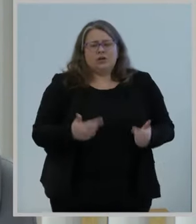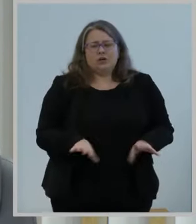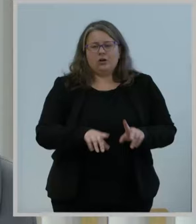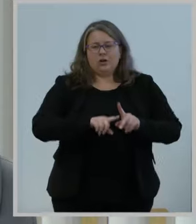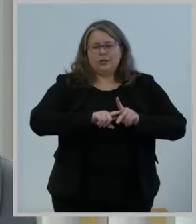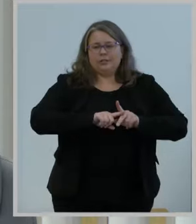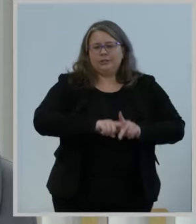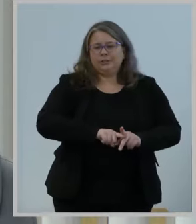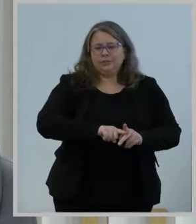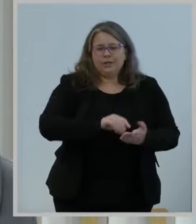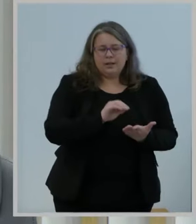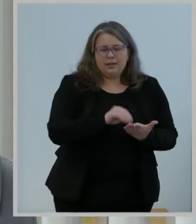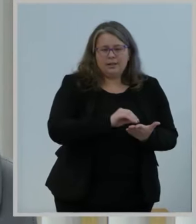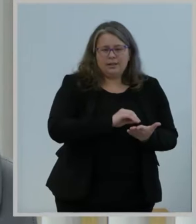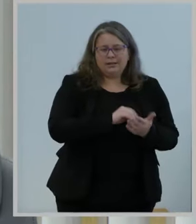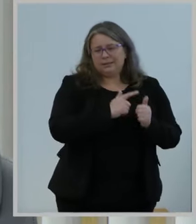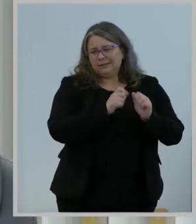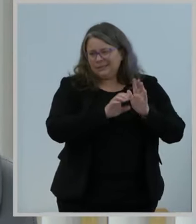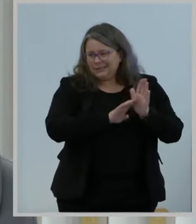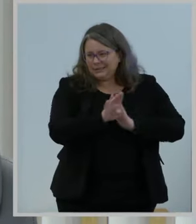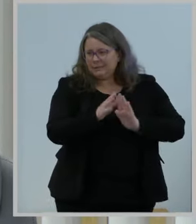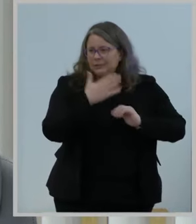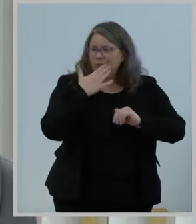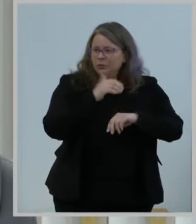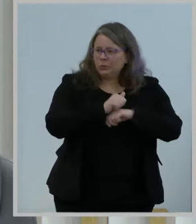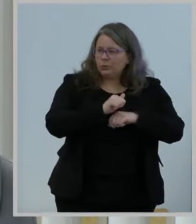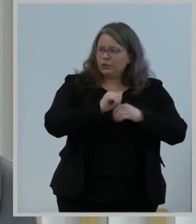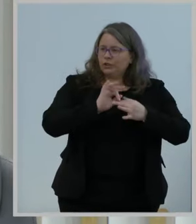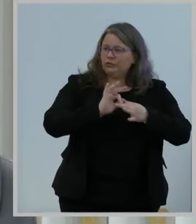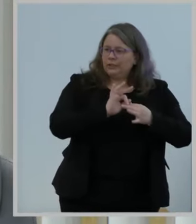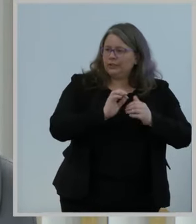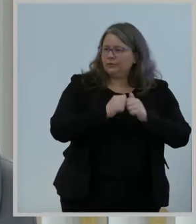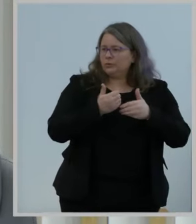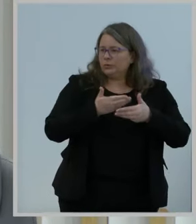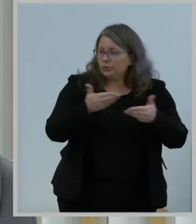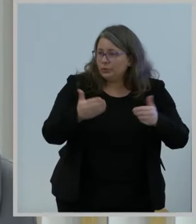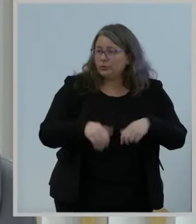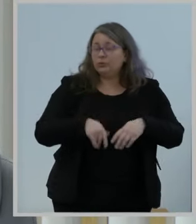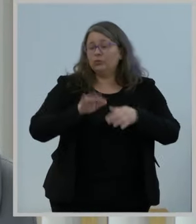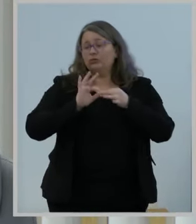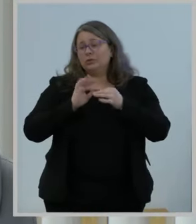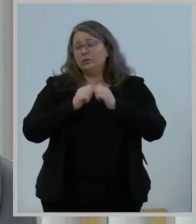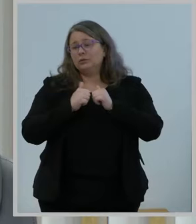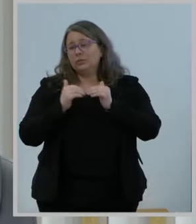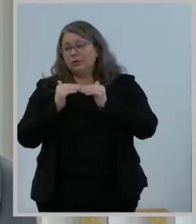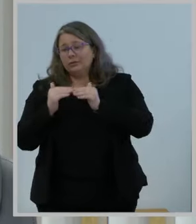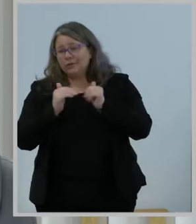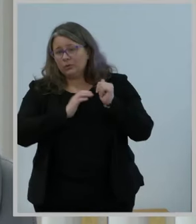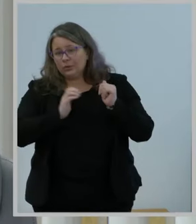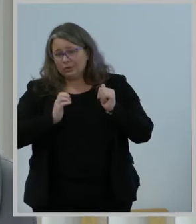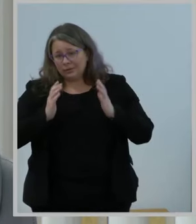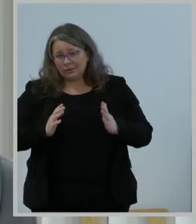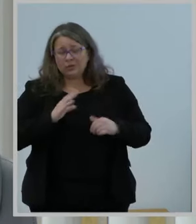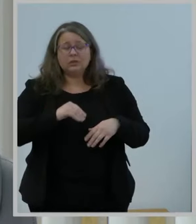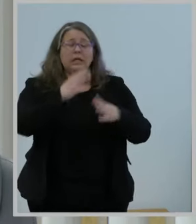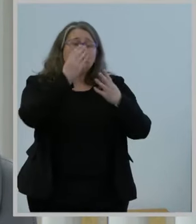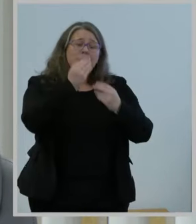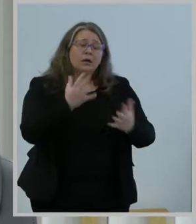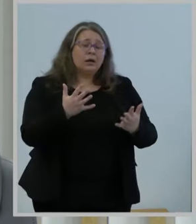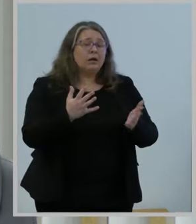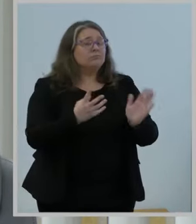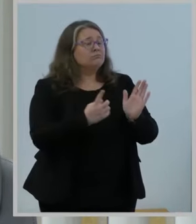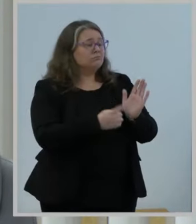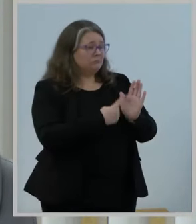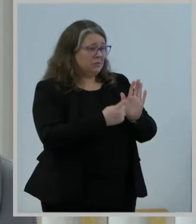productive working relationships with you, with my fellow commissioners. And everyone should know that while at times we may disagree on